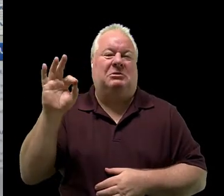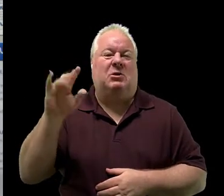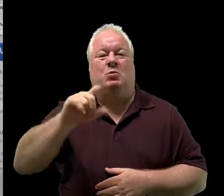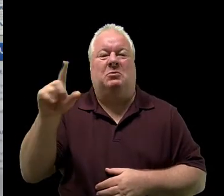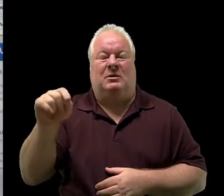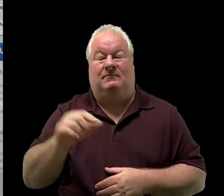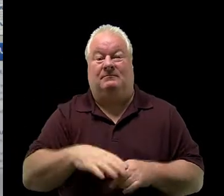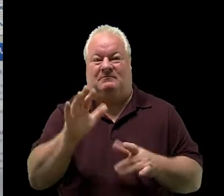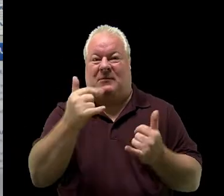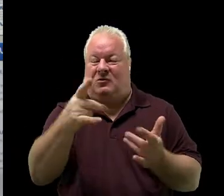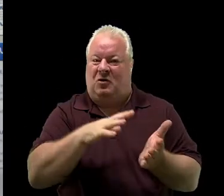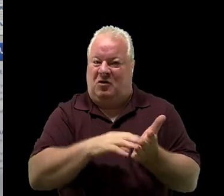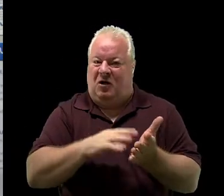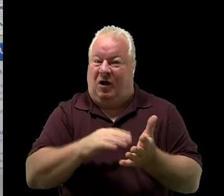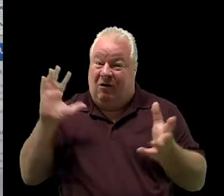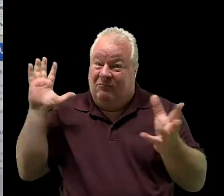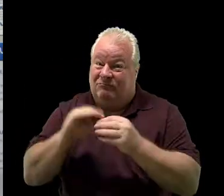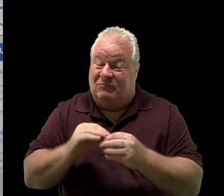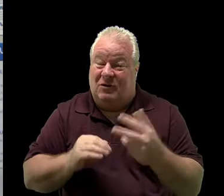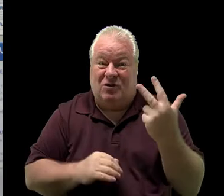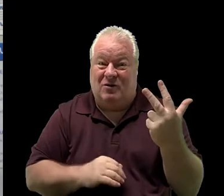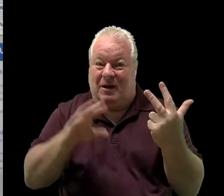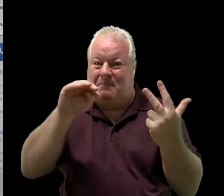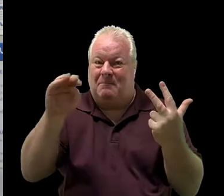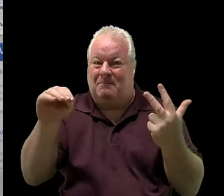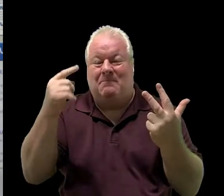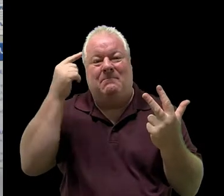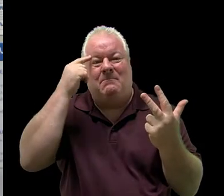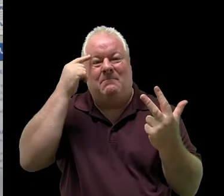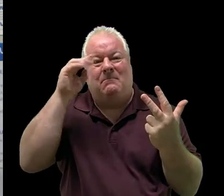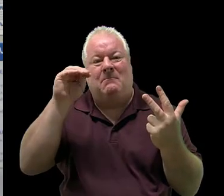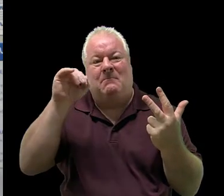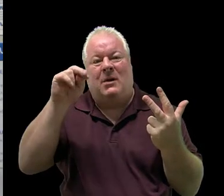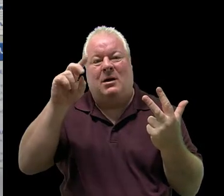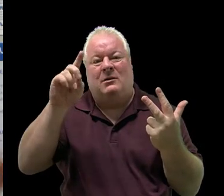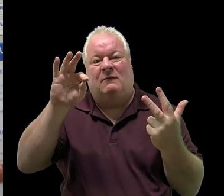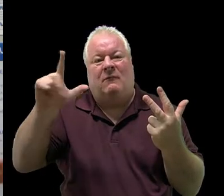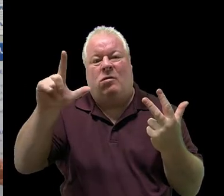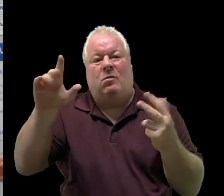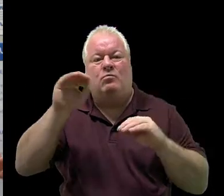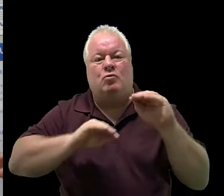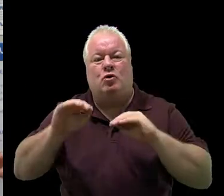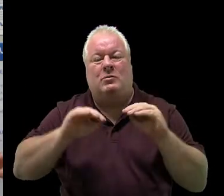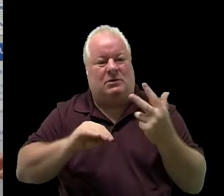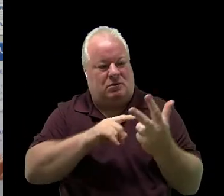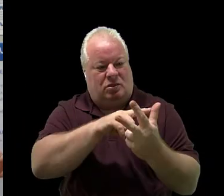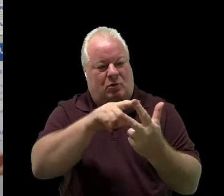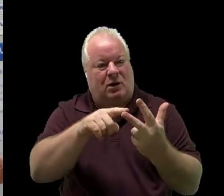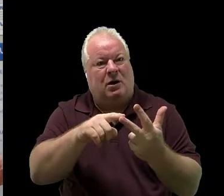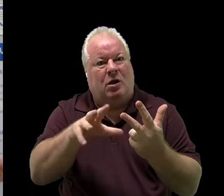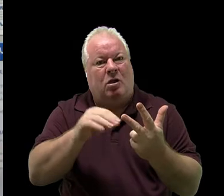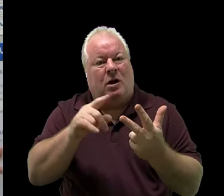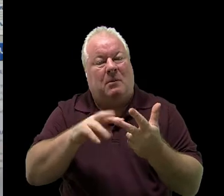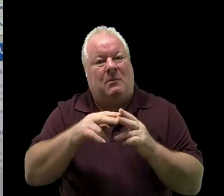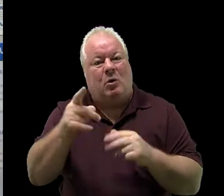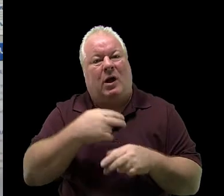Now you have learned three mindful movements. You have a little mini workout or